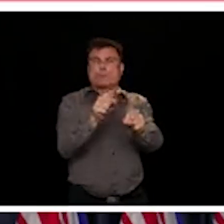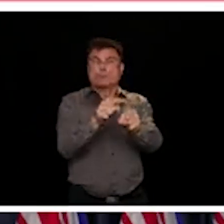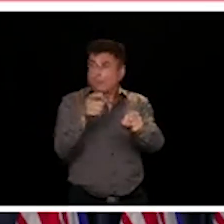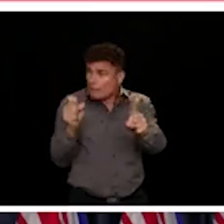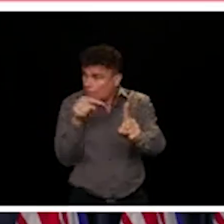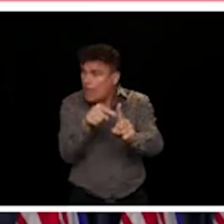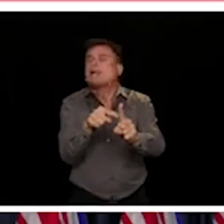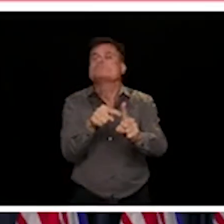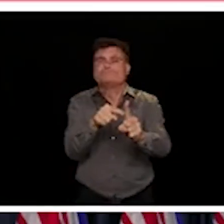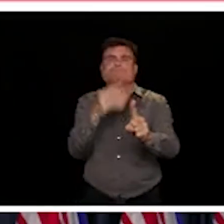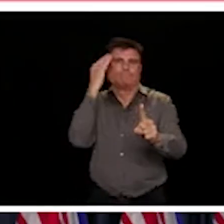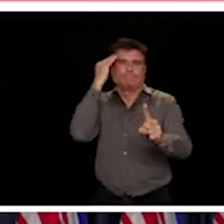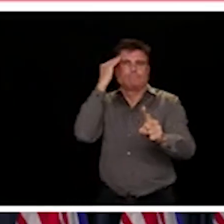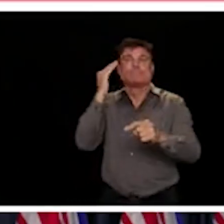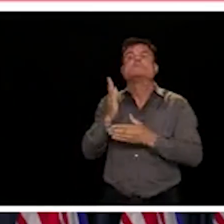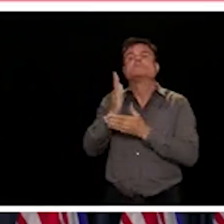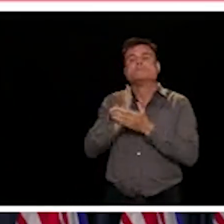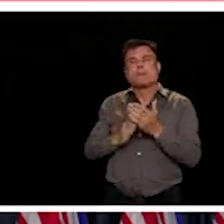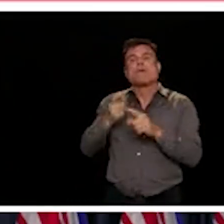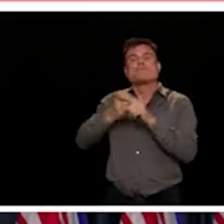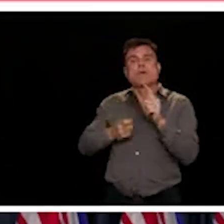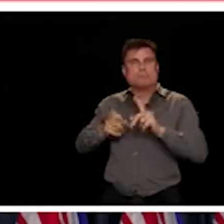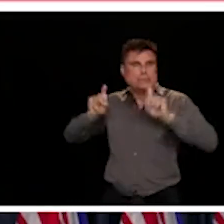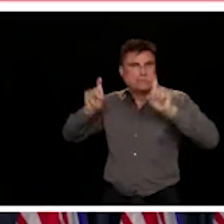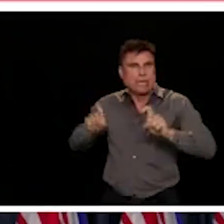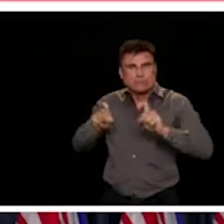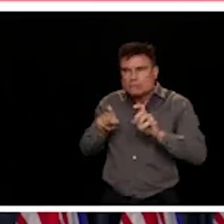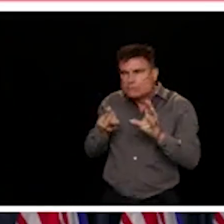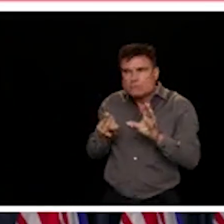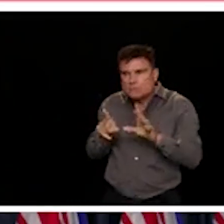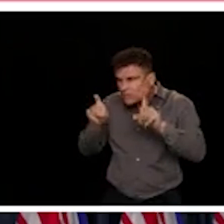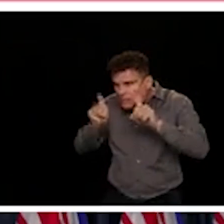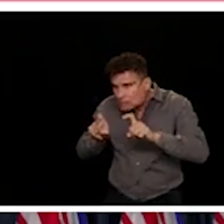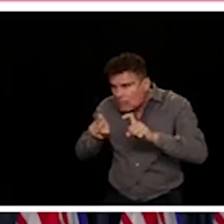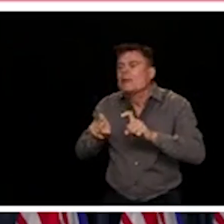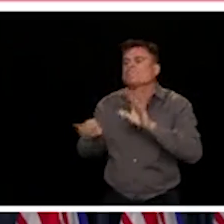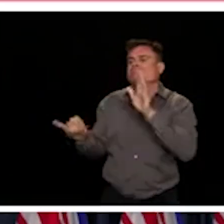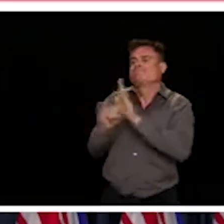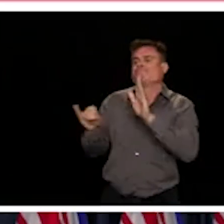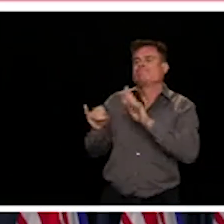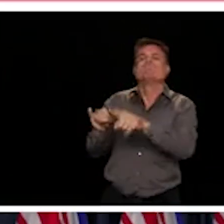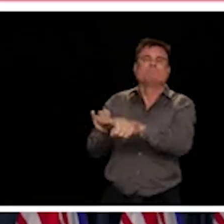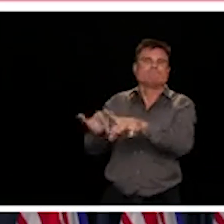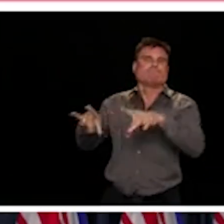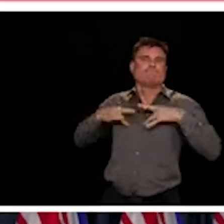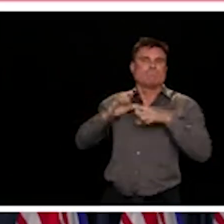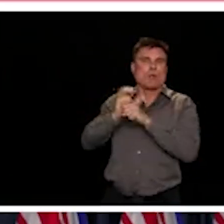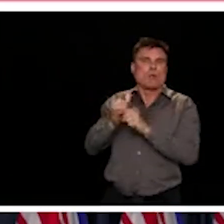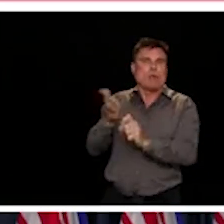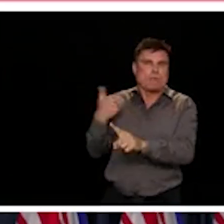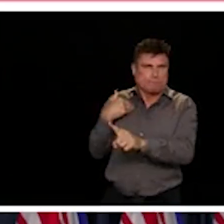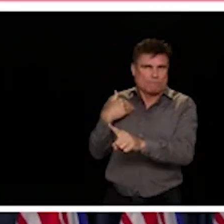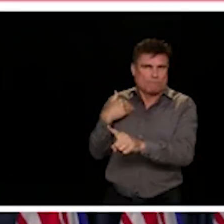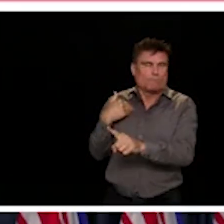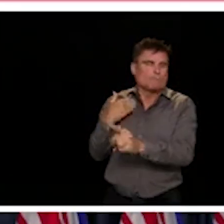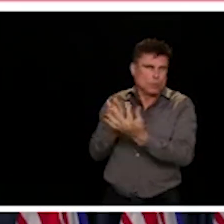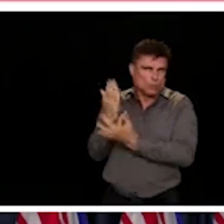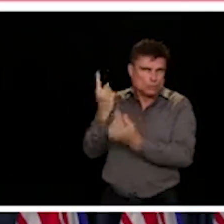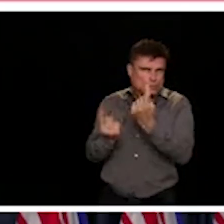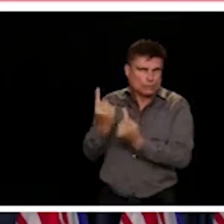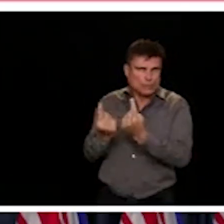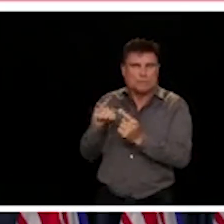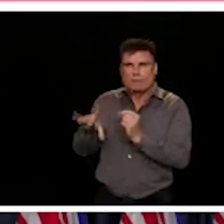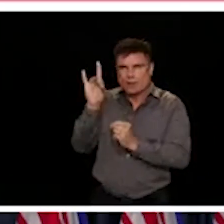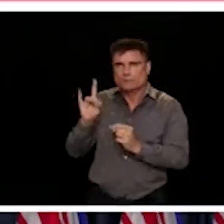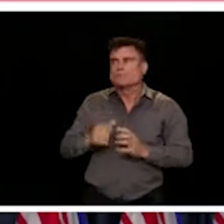Also today, I wanted to report our epidemic curve. So this is very similar to what you just saw. But reported by the